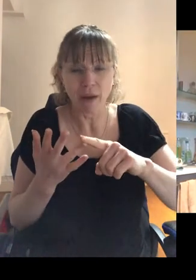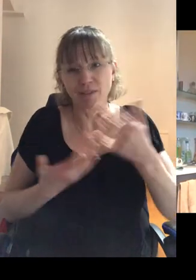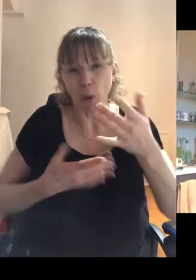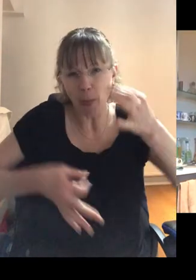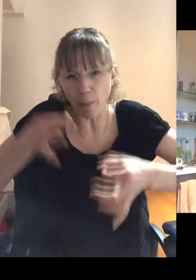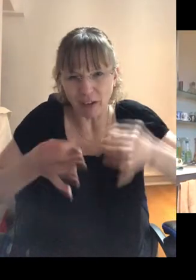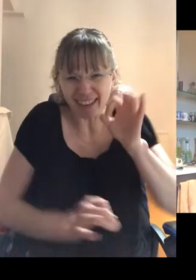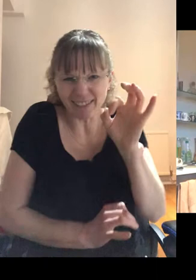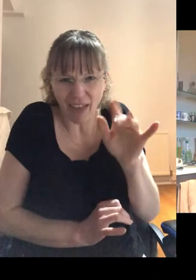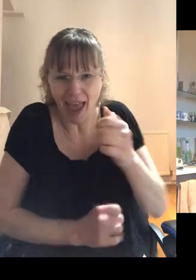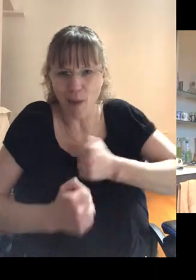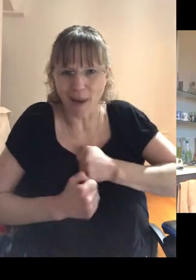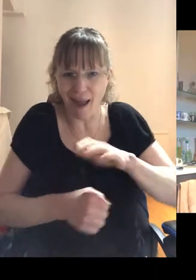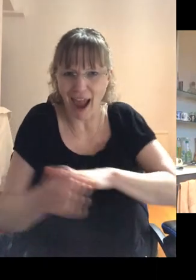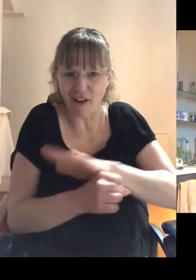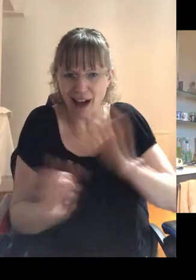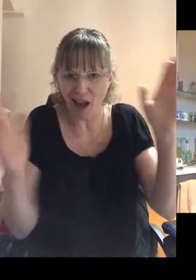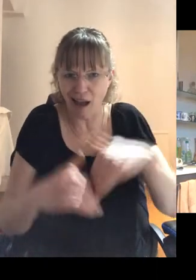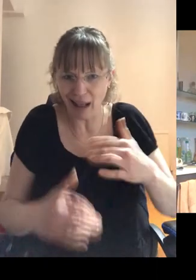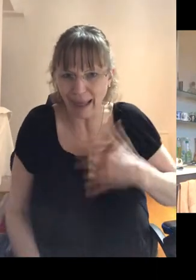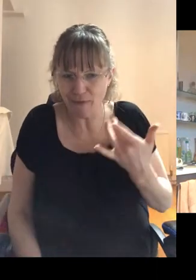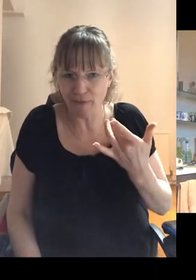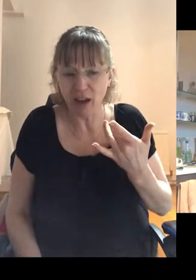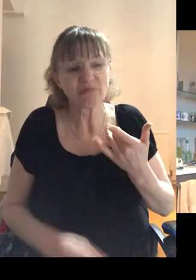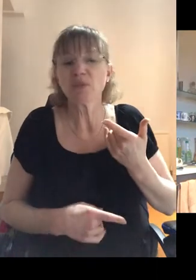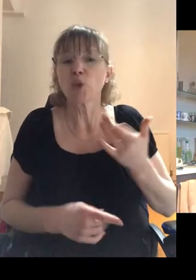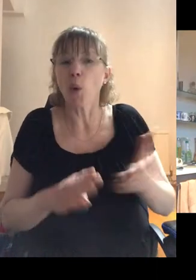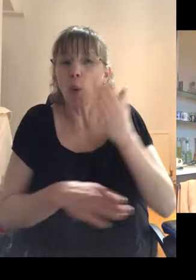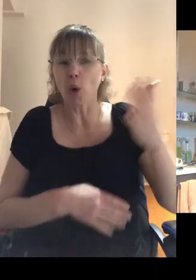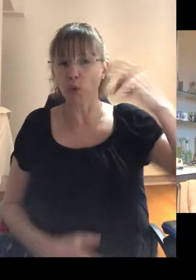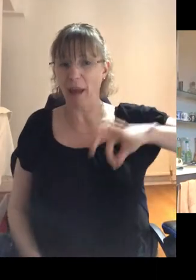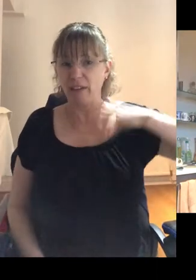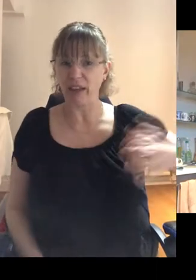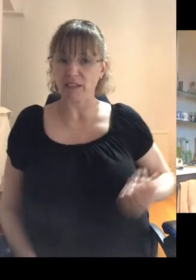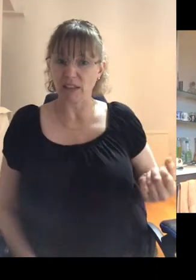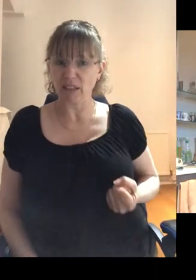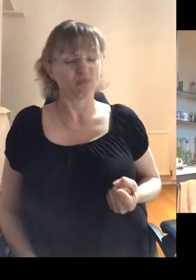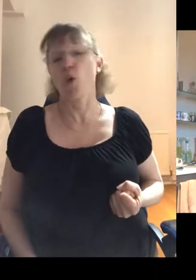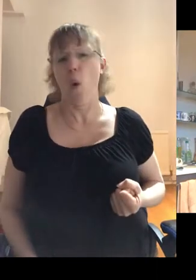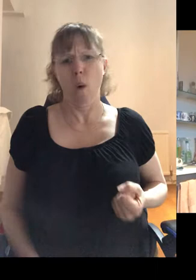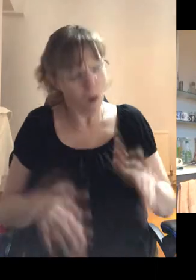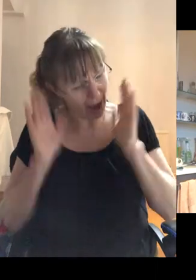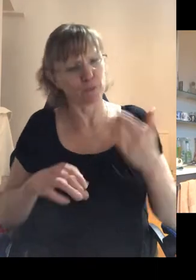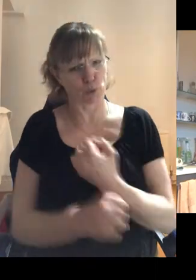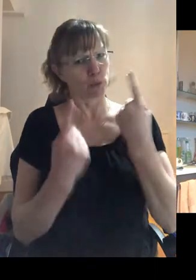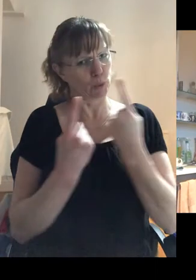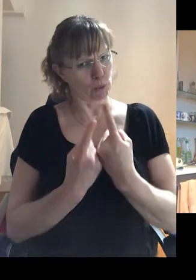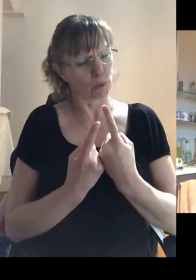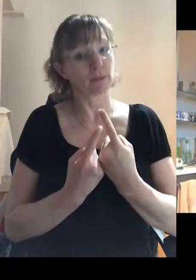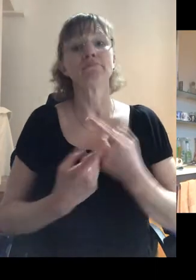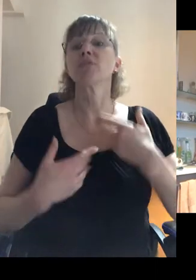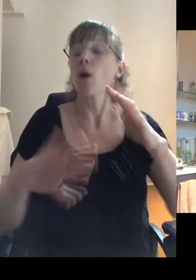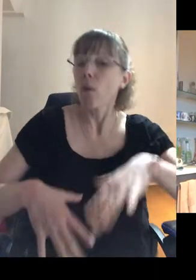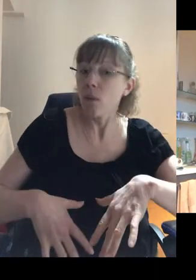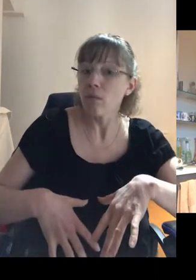socialist upbringing. So the idea of just going on to benefits and not doing anything, I was like, well, no, no, no, no, no, no. I've got to do something. And so, so I went,